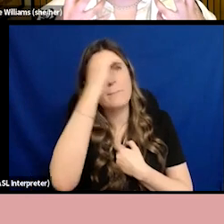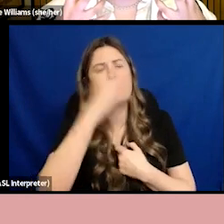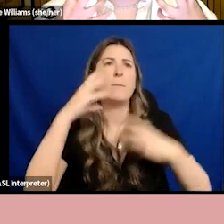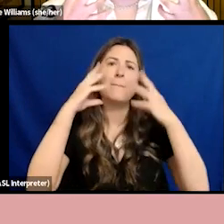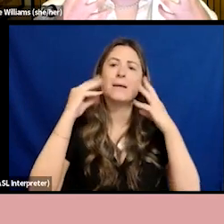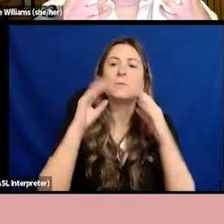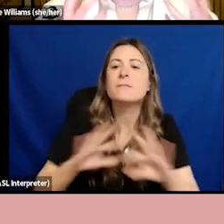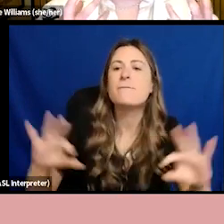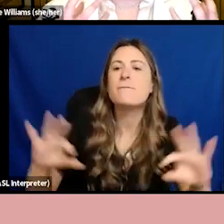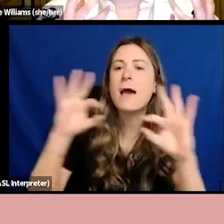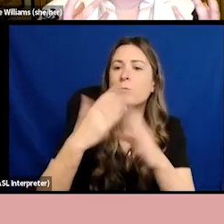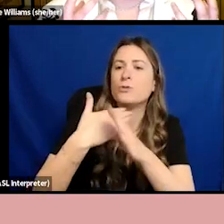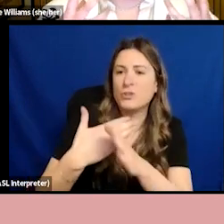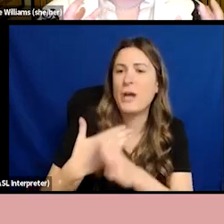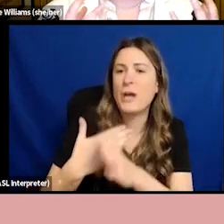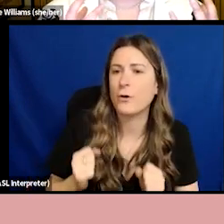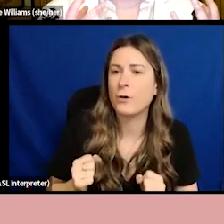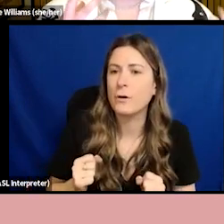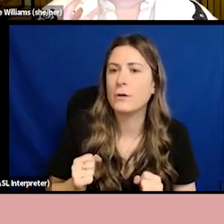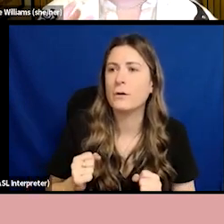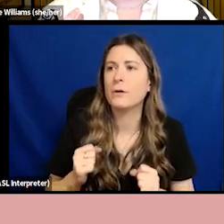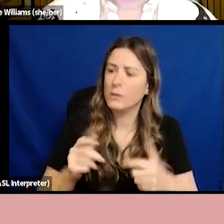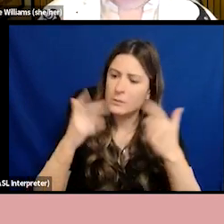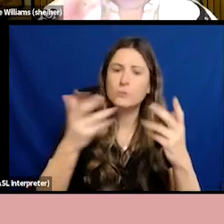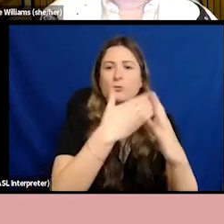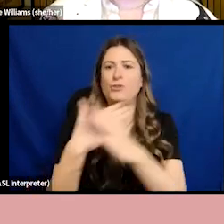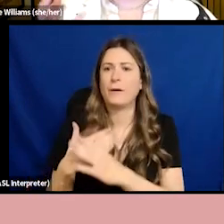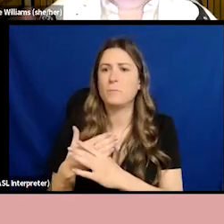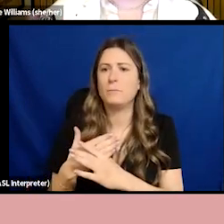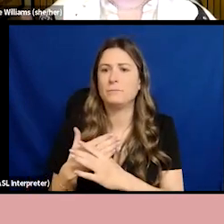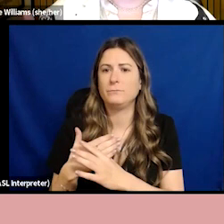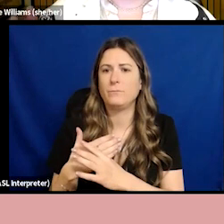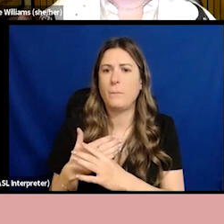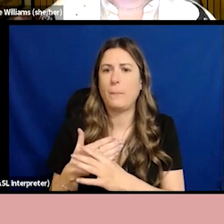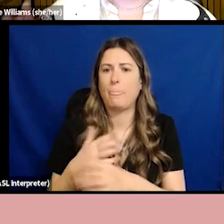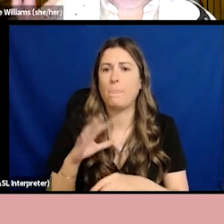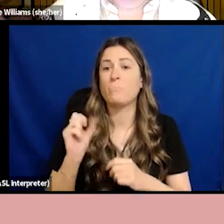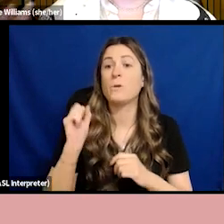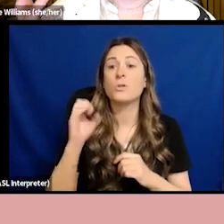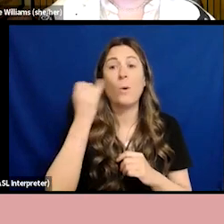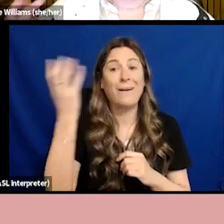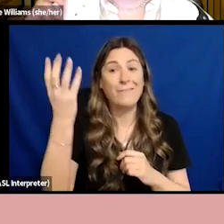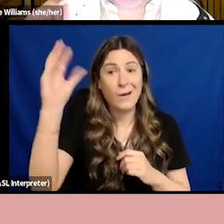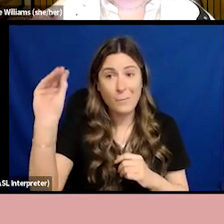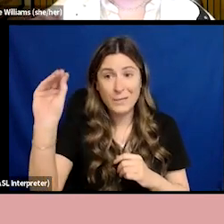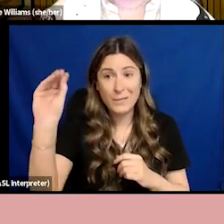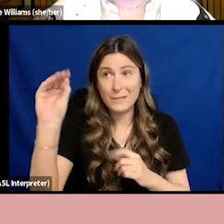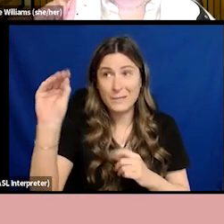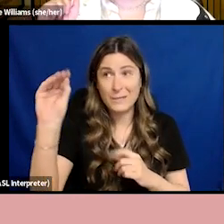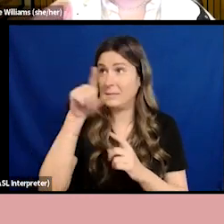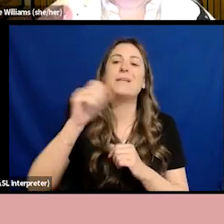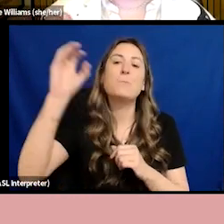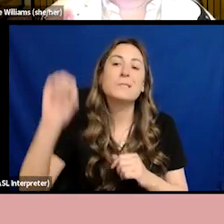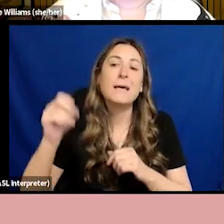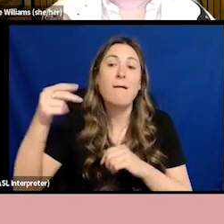and opinion can share. And so companies with 10% higher gender and racial diversity